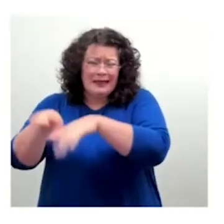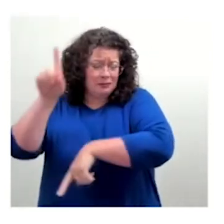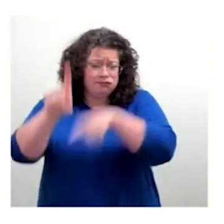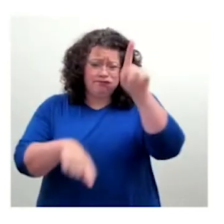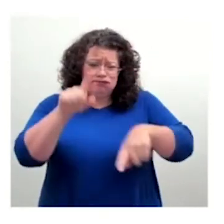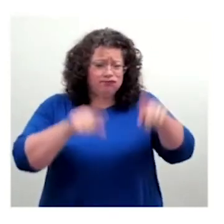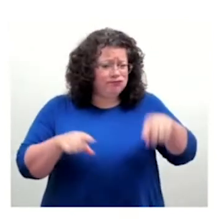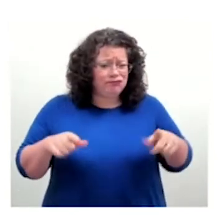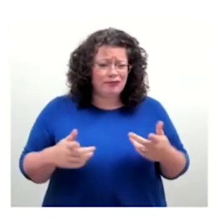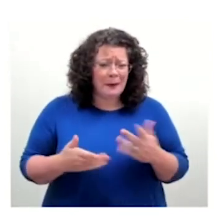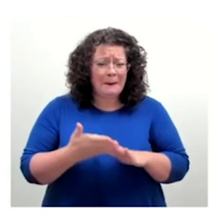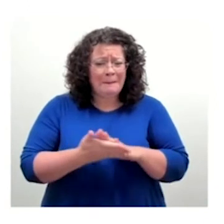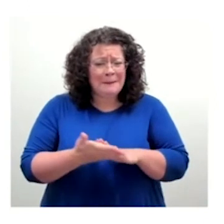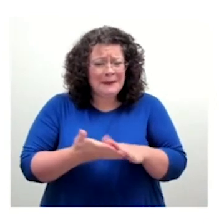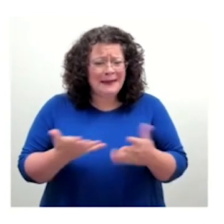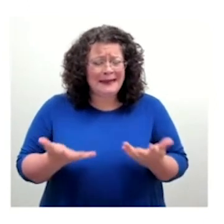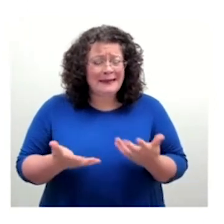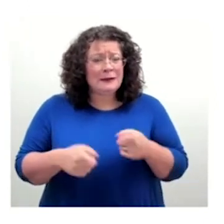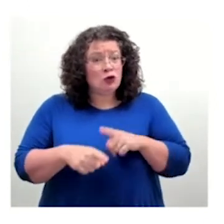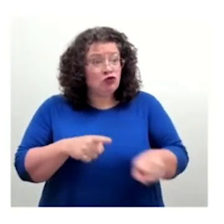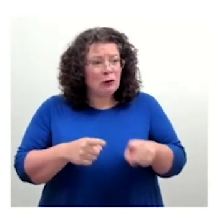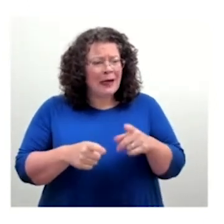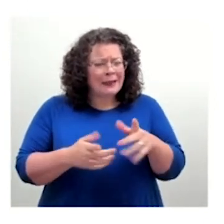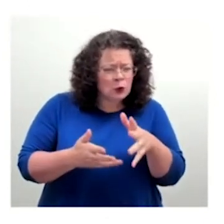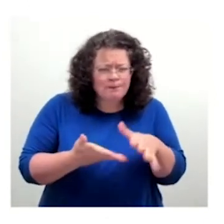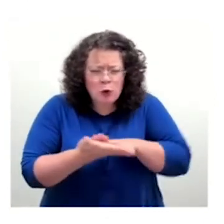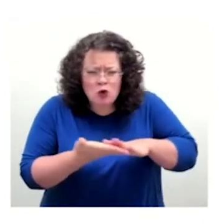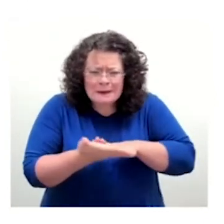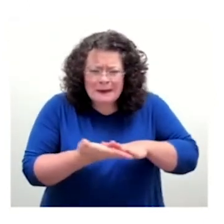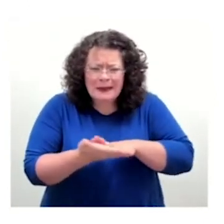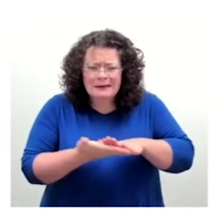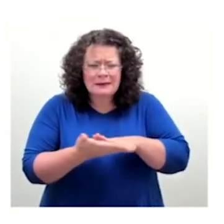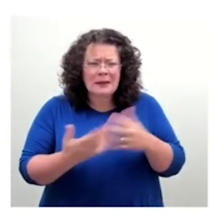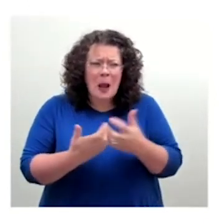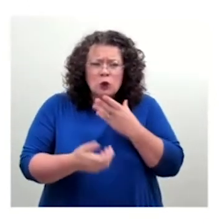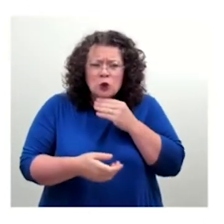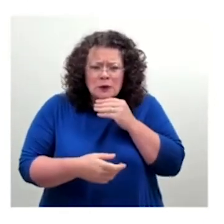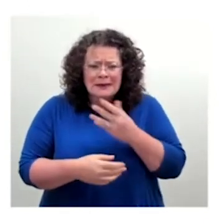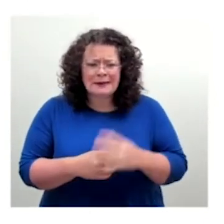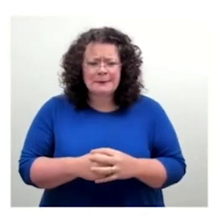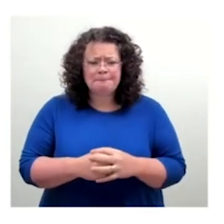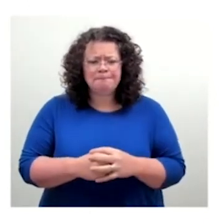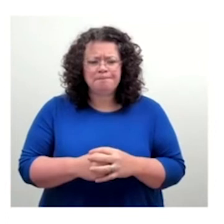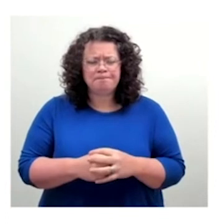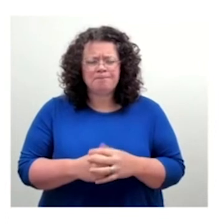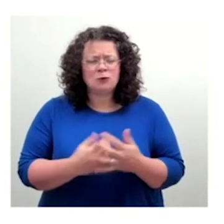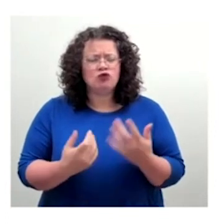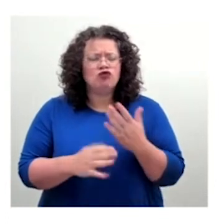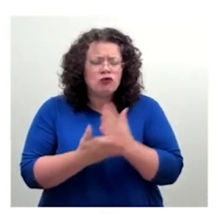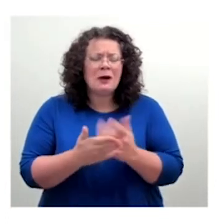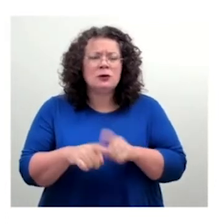And really, there was virtually nothing that came back of any substance. I mean, for me, for me as a typeface designer, you know, it's actually,